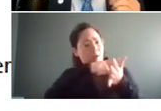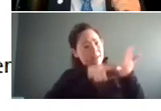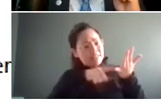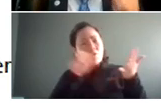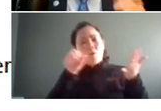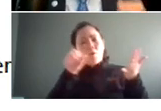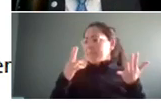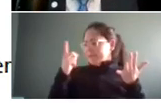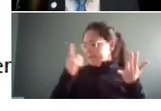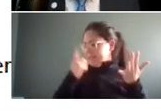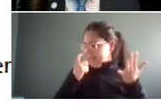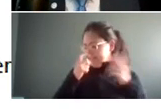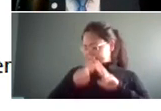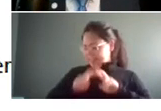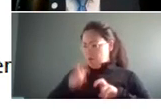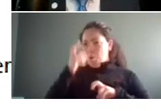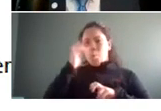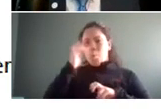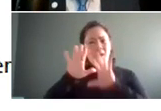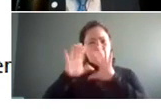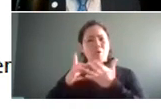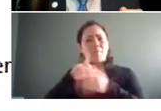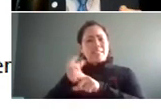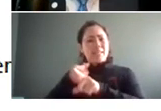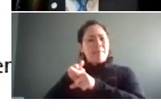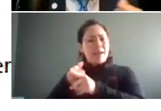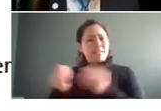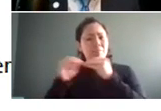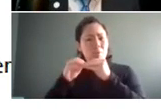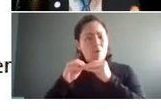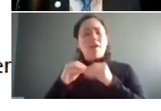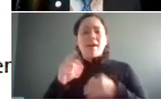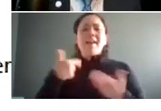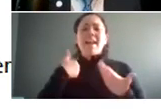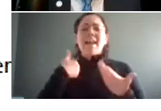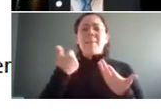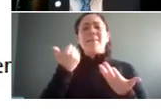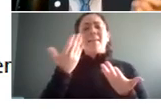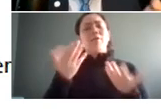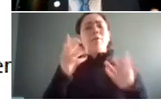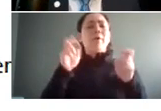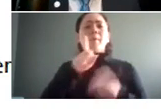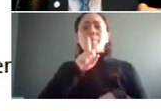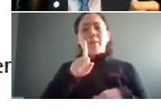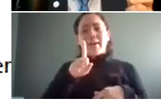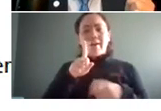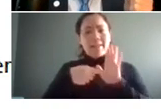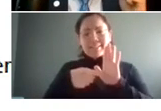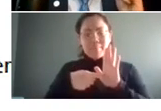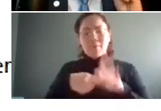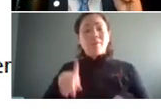asking yourself why is that group affected more and i'm giving you a kind of a real life examples a lot of times